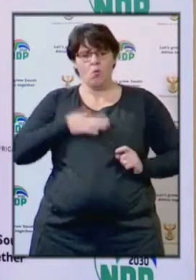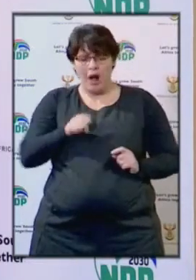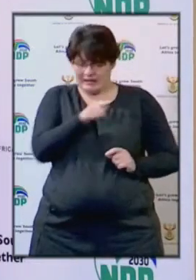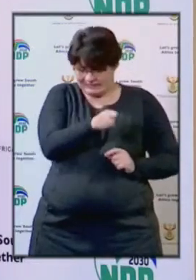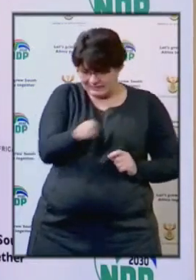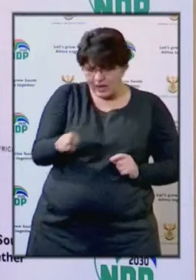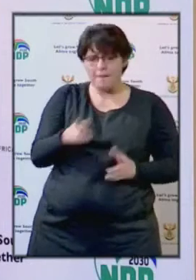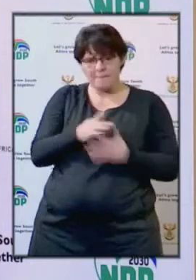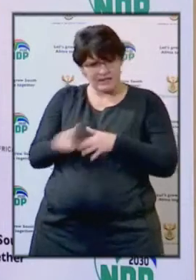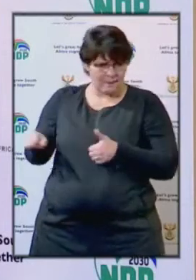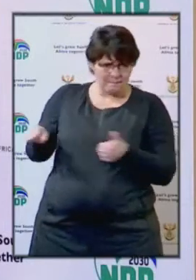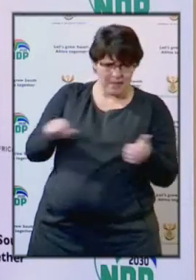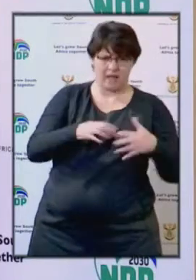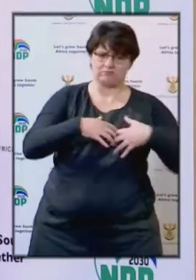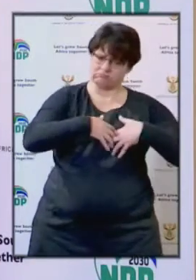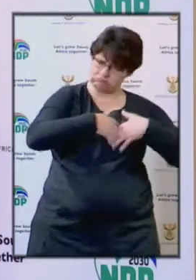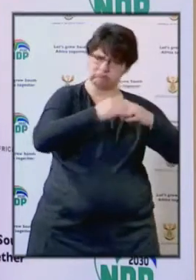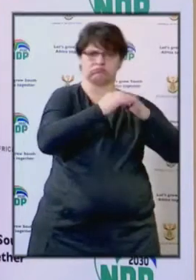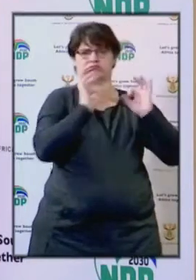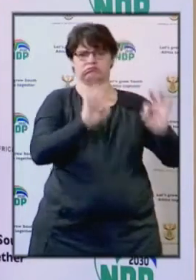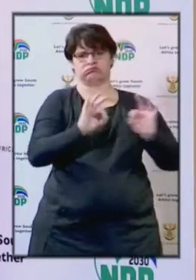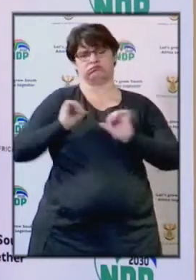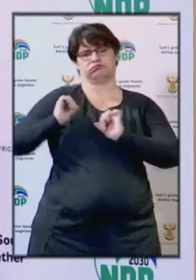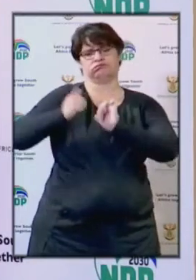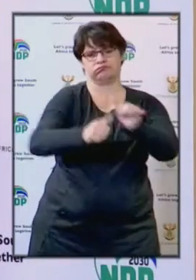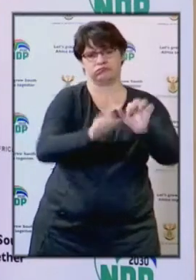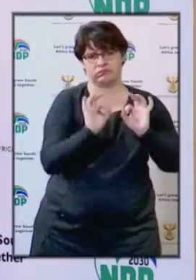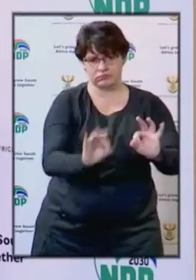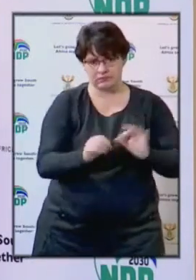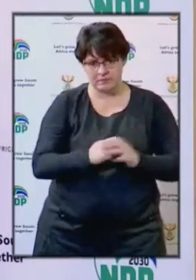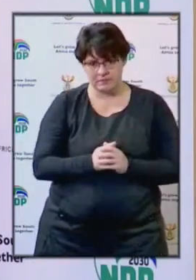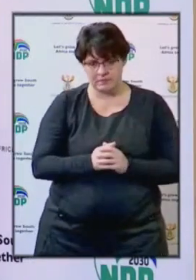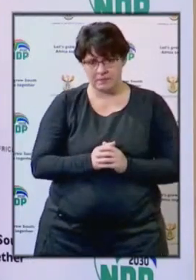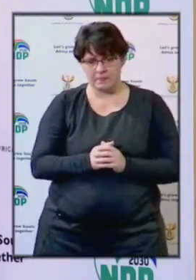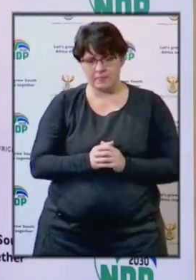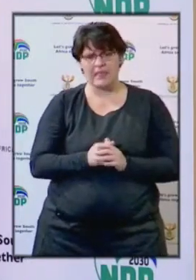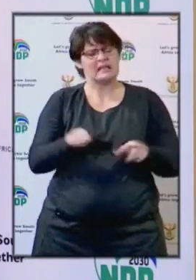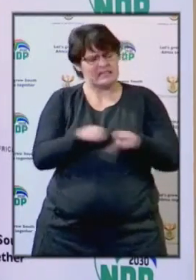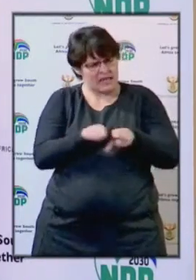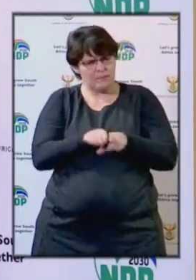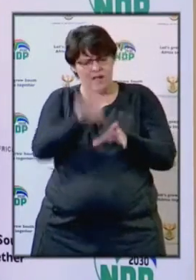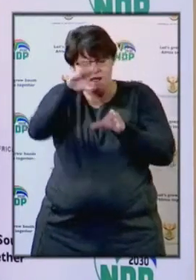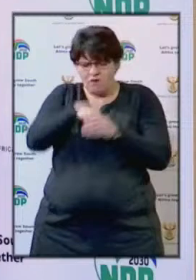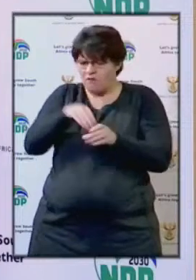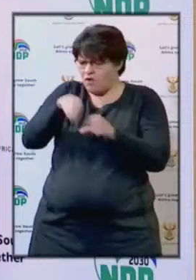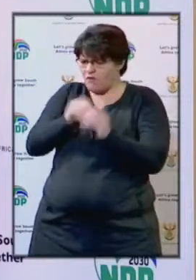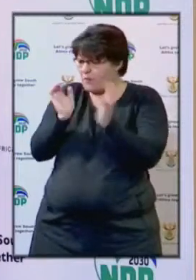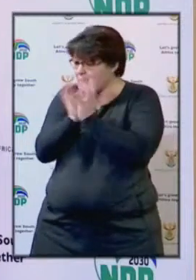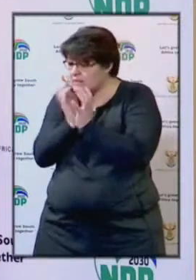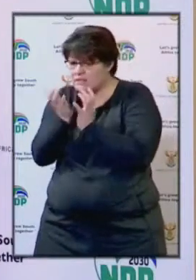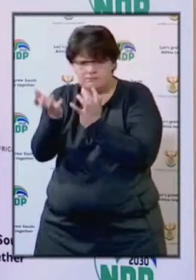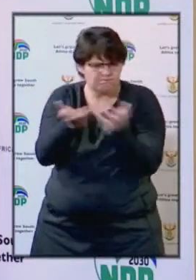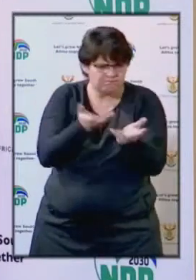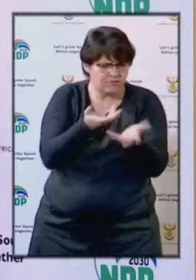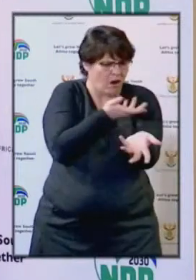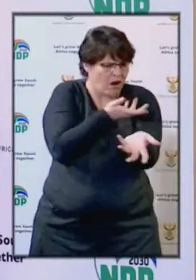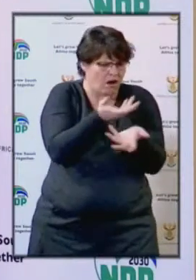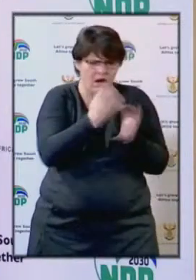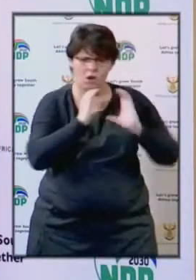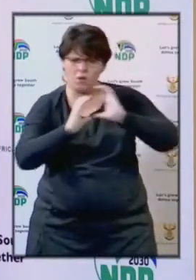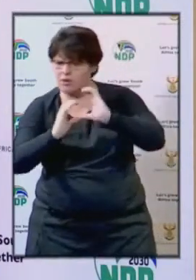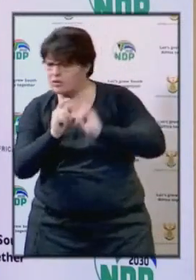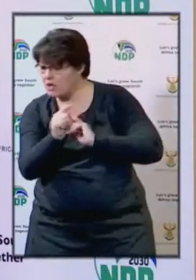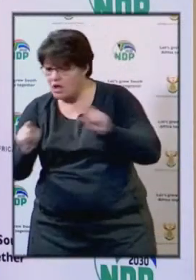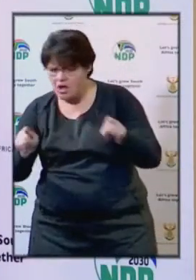sector getting back to the growth trajectory. I have also convened meetings and held multiple conversations with the private